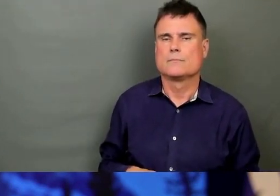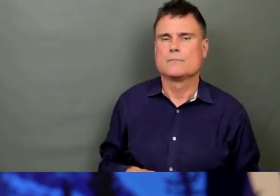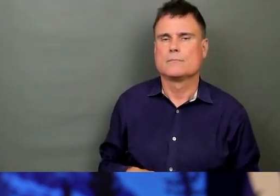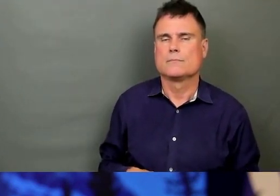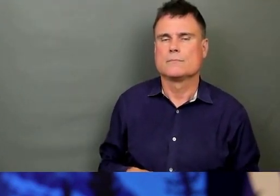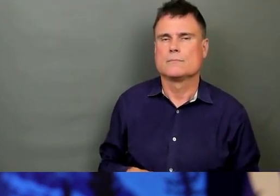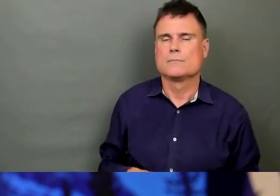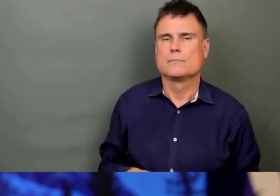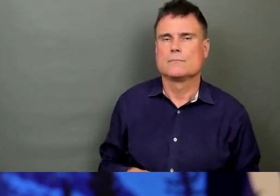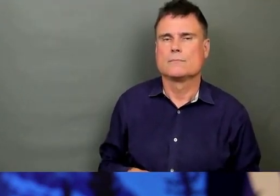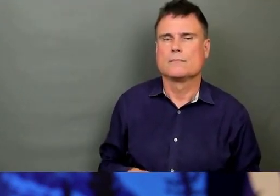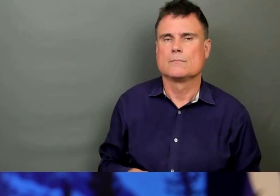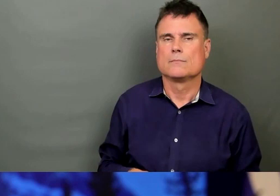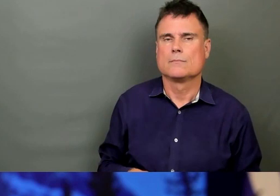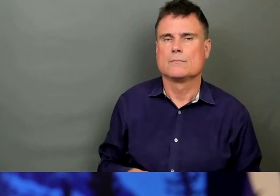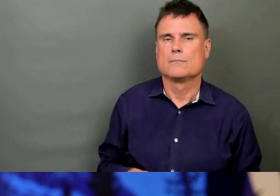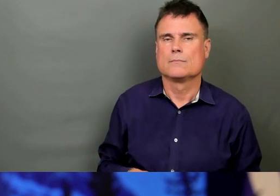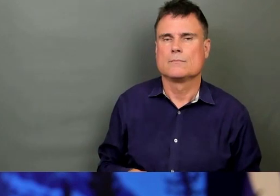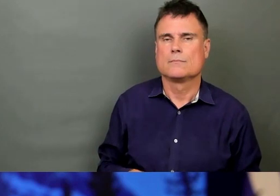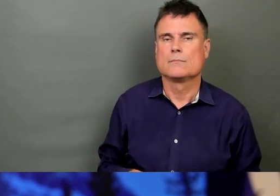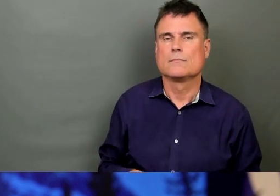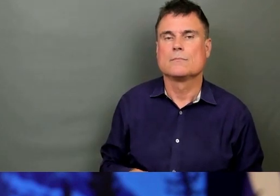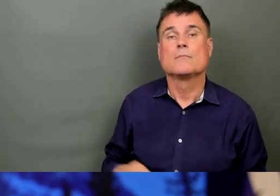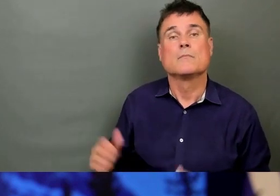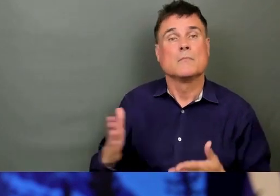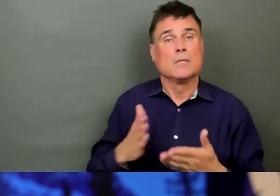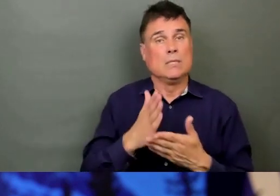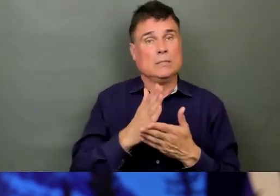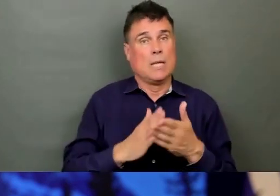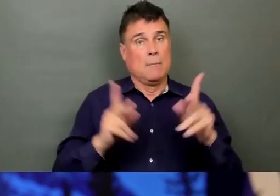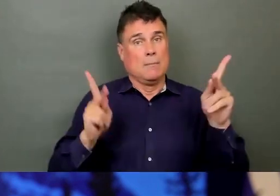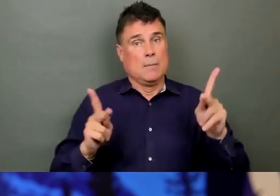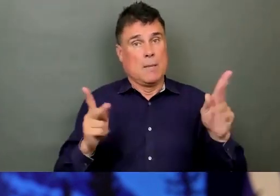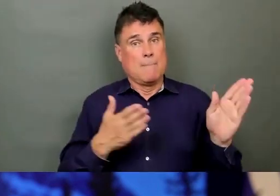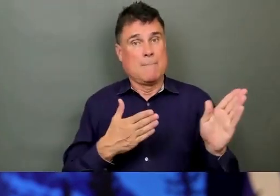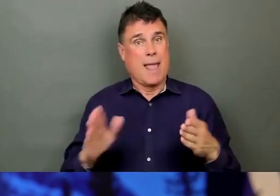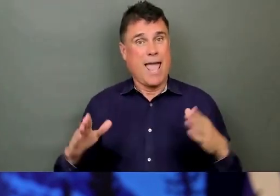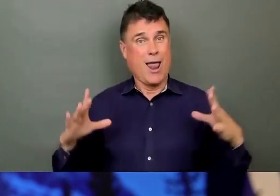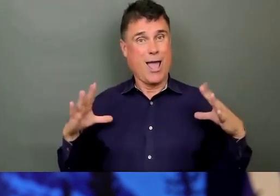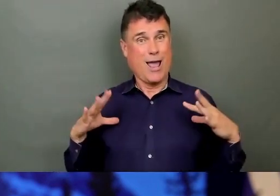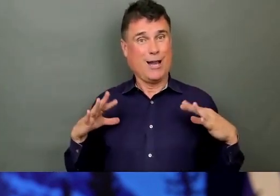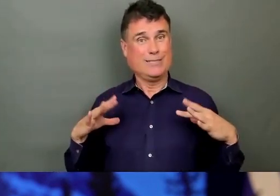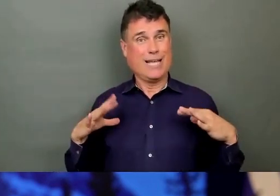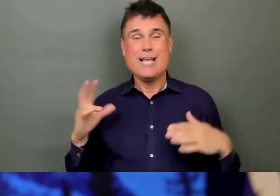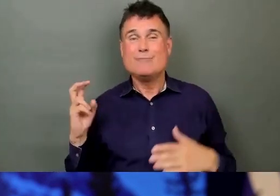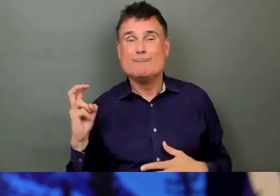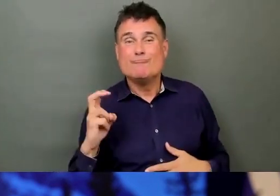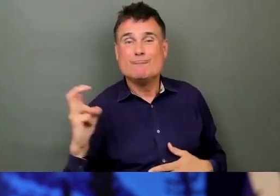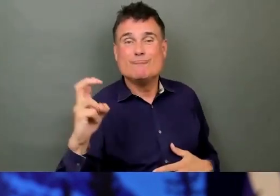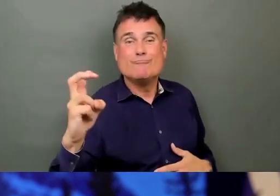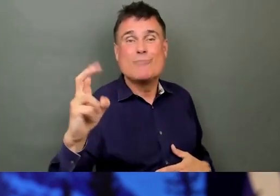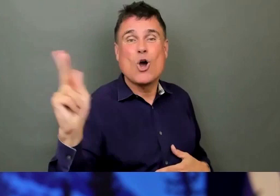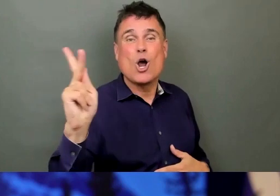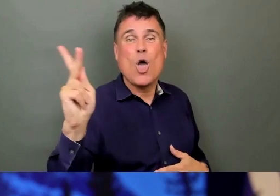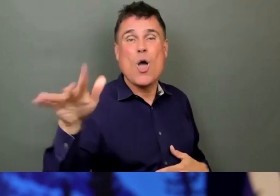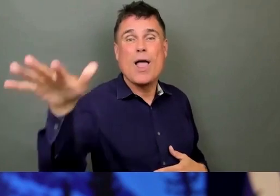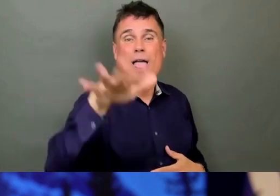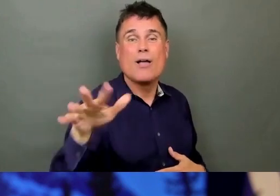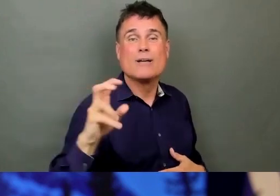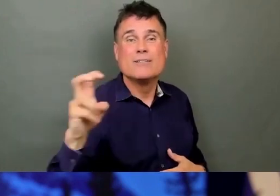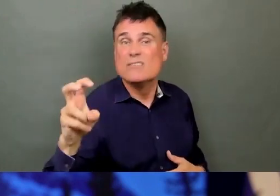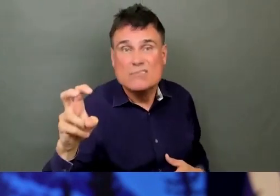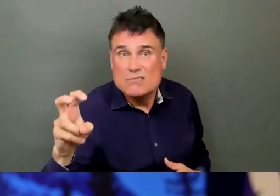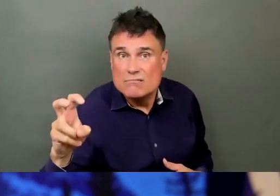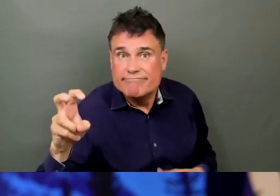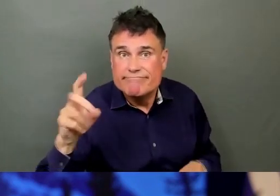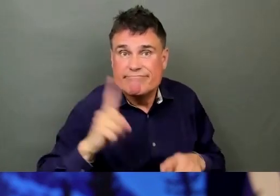who would have been going to the Okanagan are now coming to Vancouver Island. All the hotels here are booked this weekend in Victoria. Are you concerned with